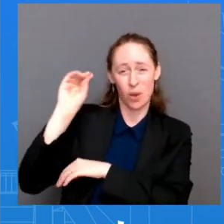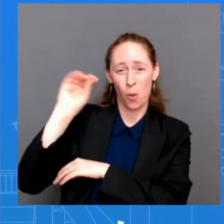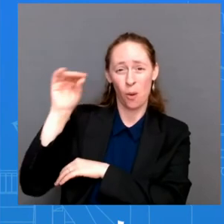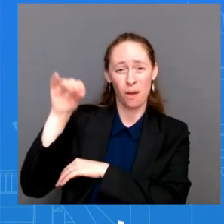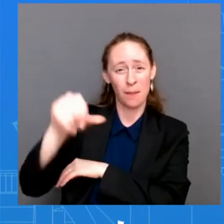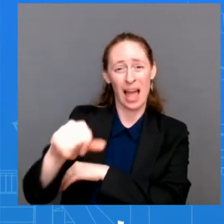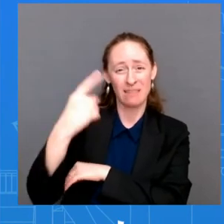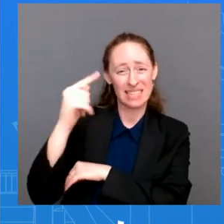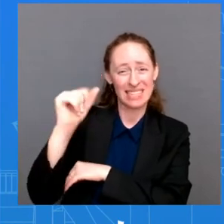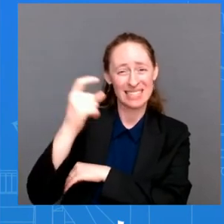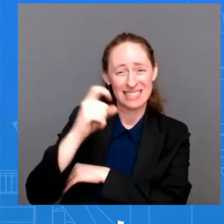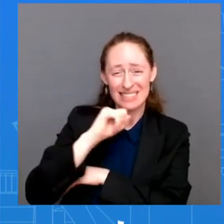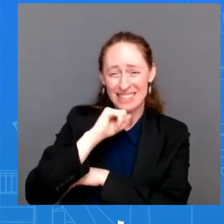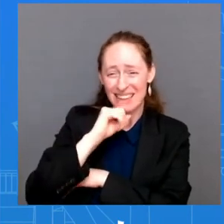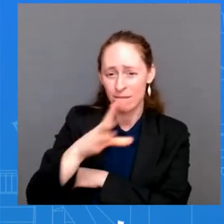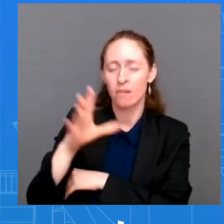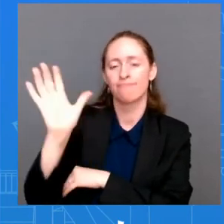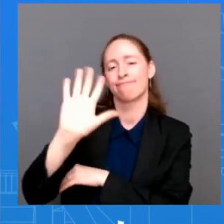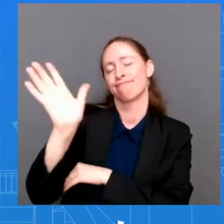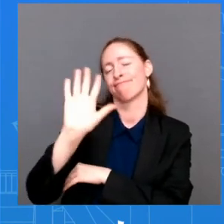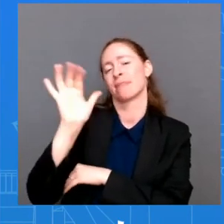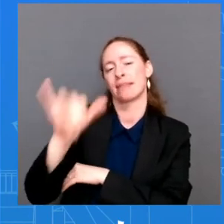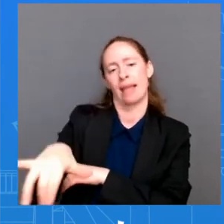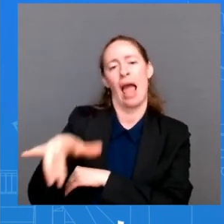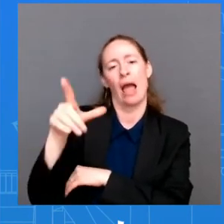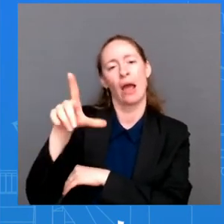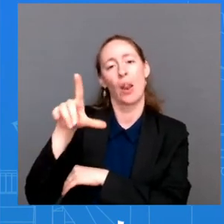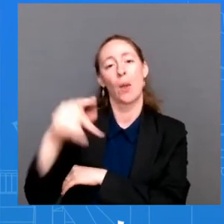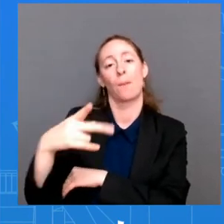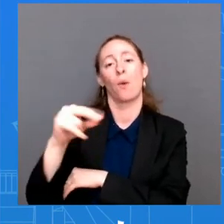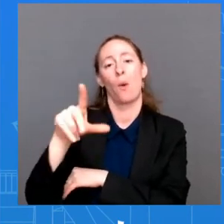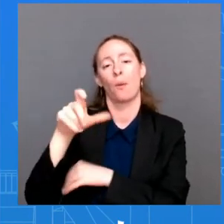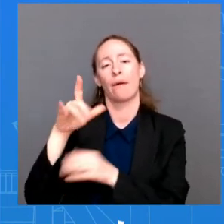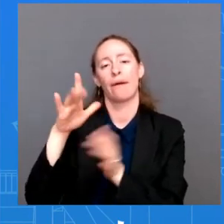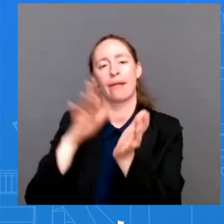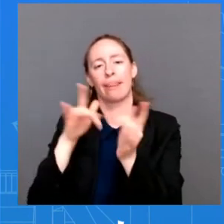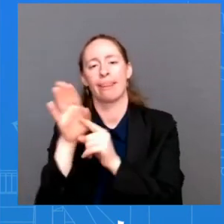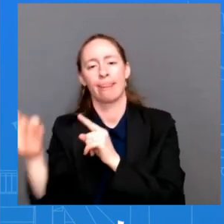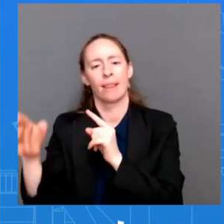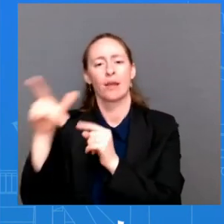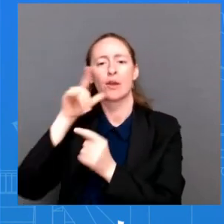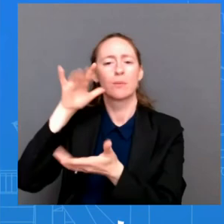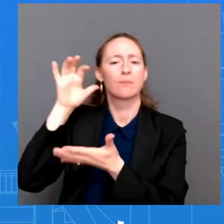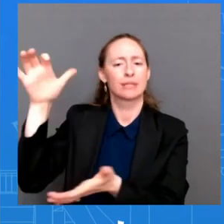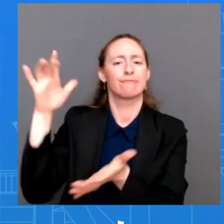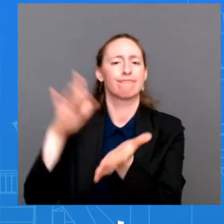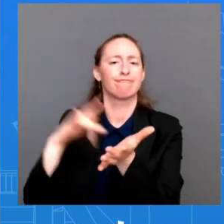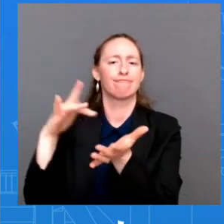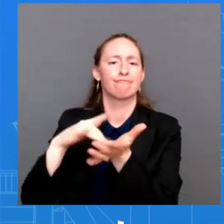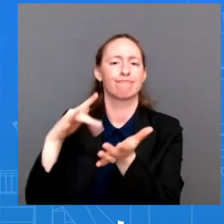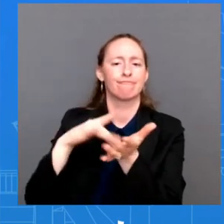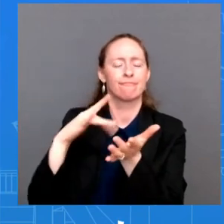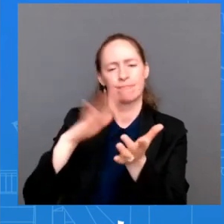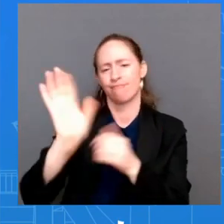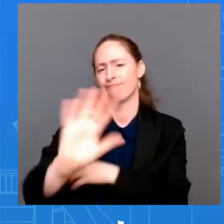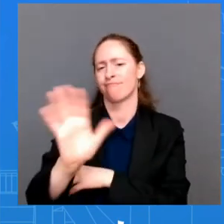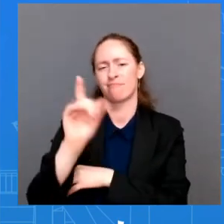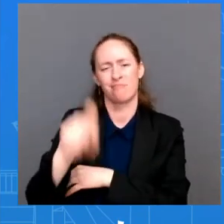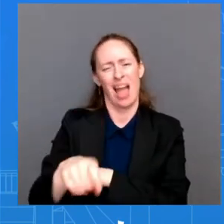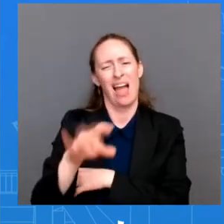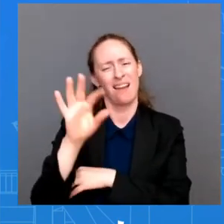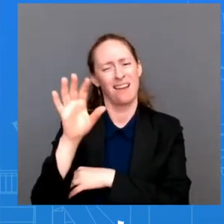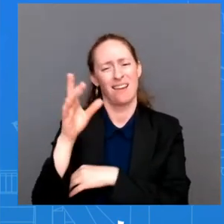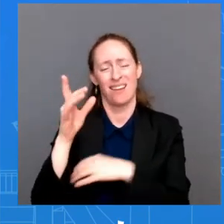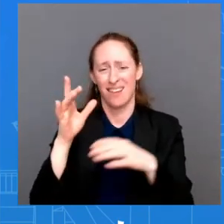that tax loophole and make the tax code fairer and that matters and when you think about what that's going to do you think about that